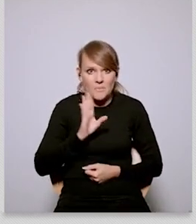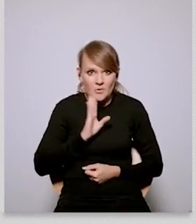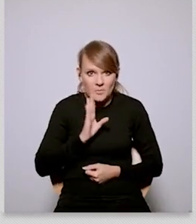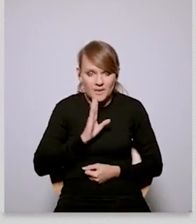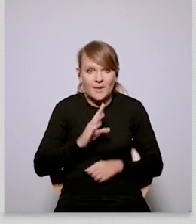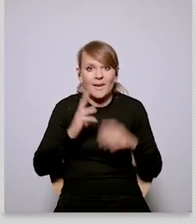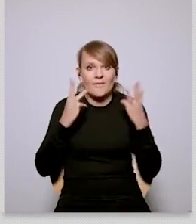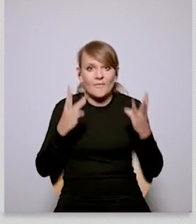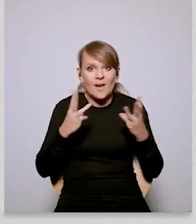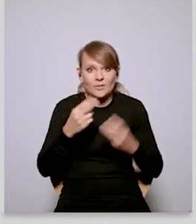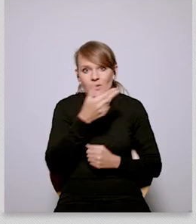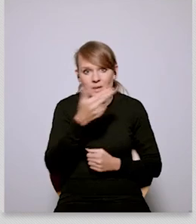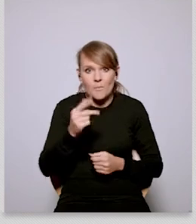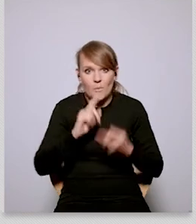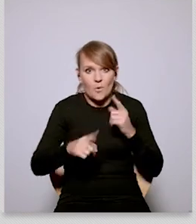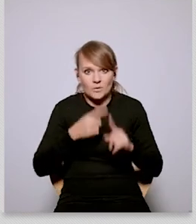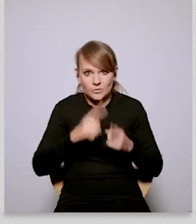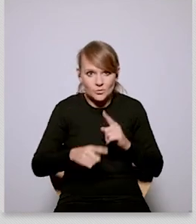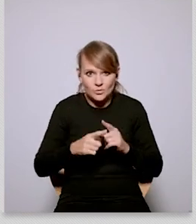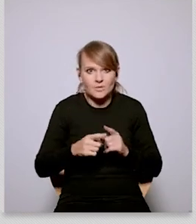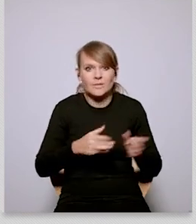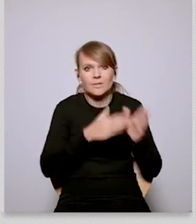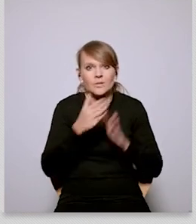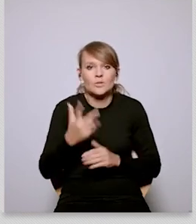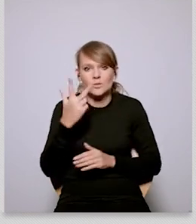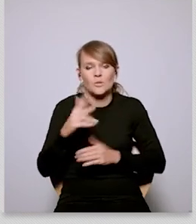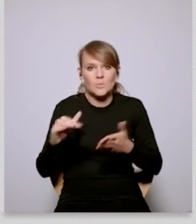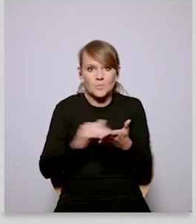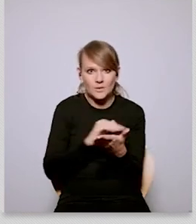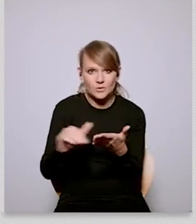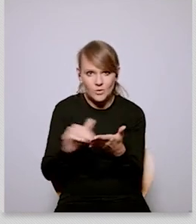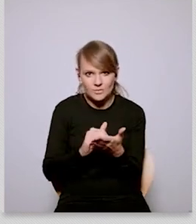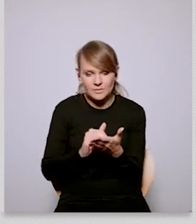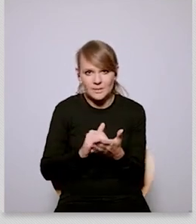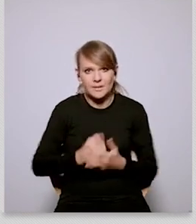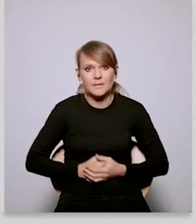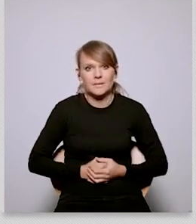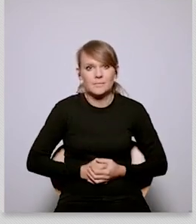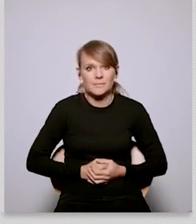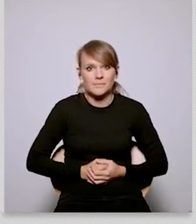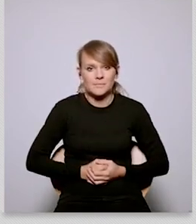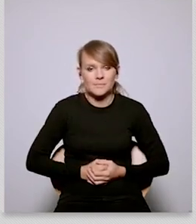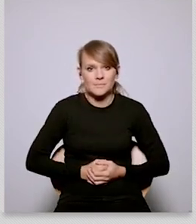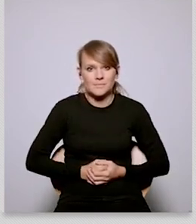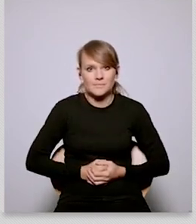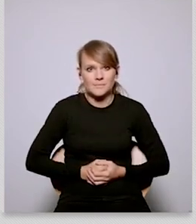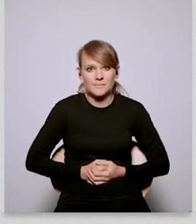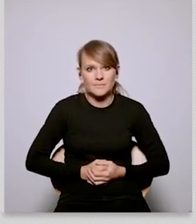three months i mean this is is getting cbam through and this seems to be the number one priority